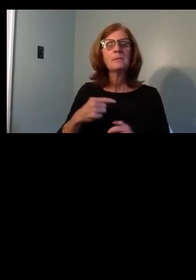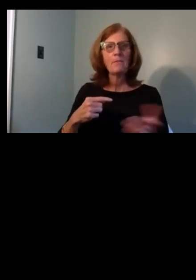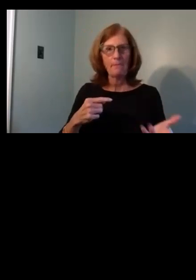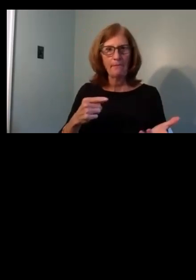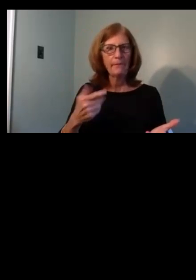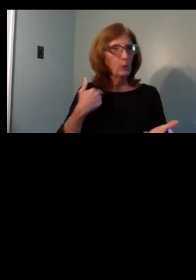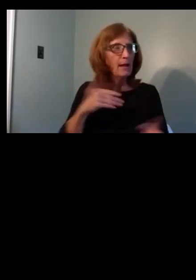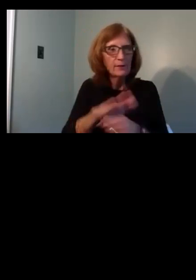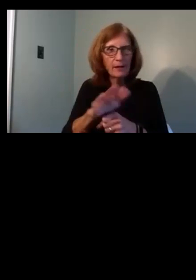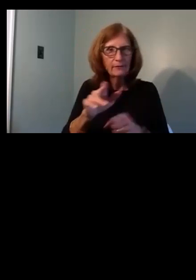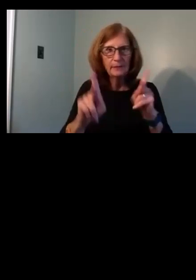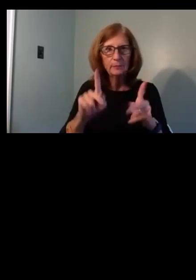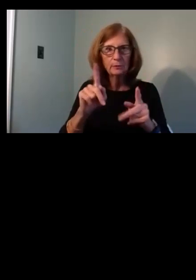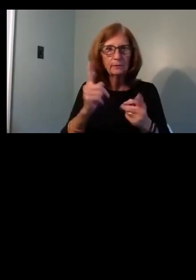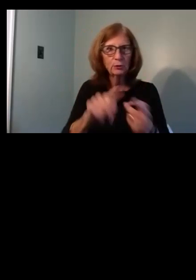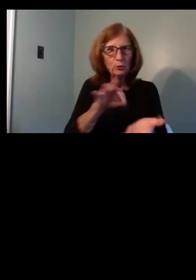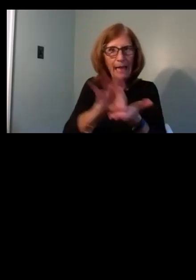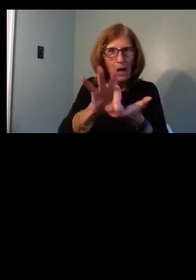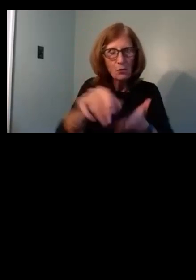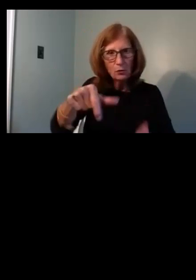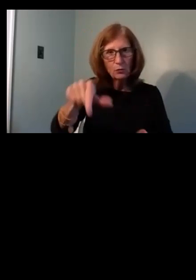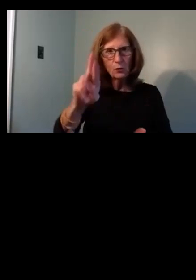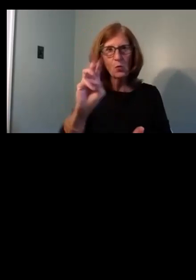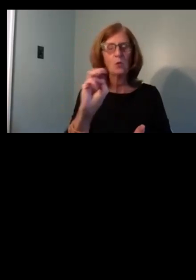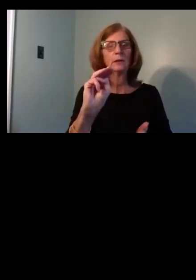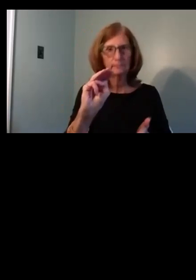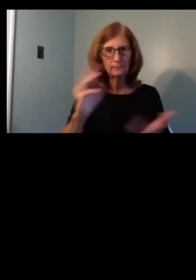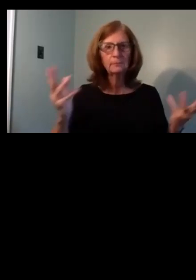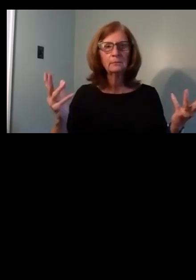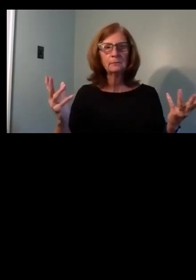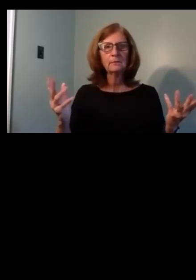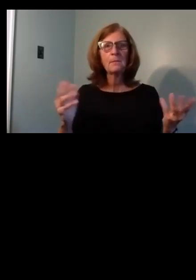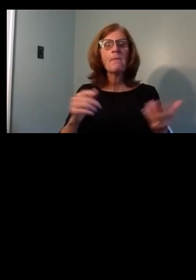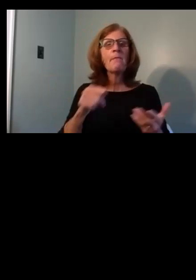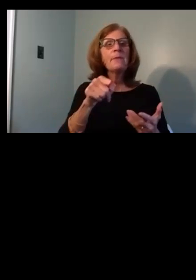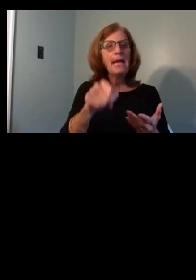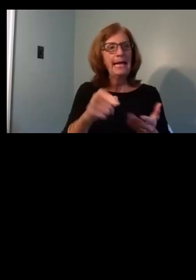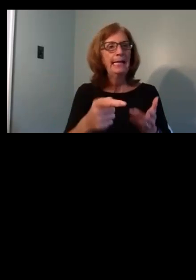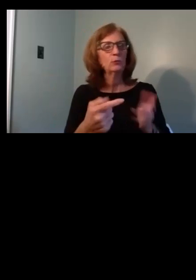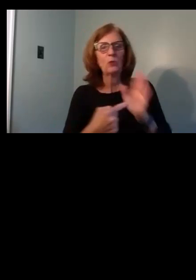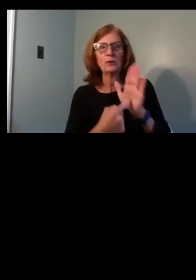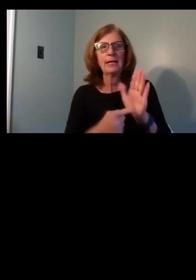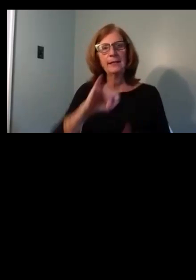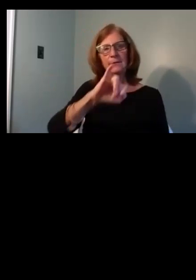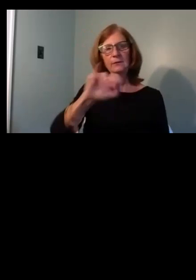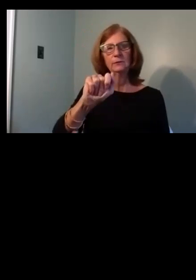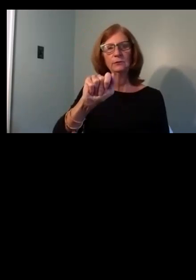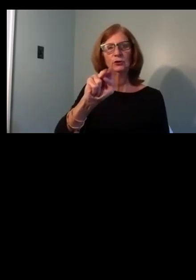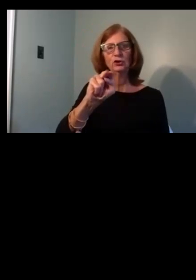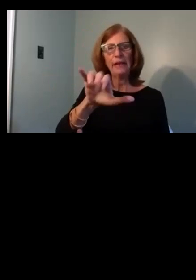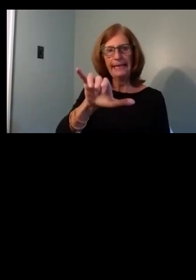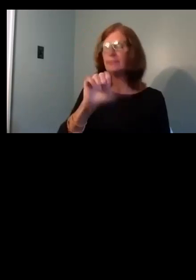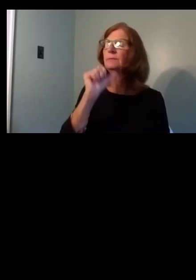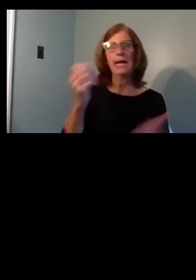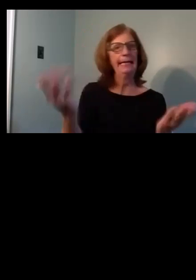we have a quorum and uh representative uh jamie is not going to be present for today's meeting but